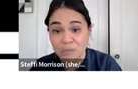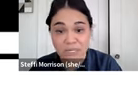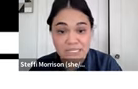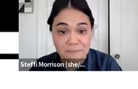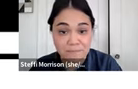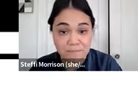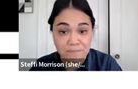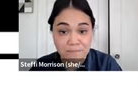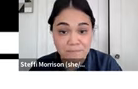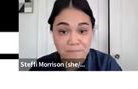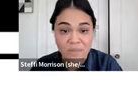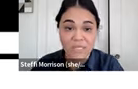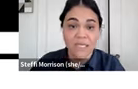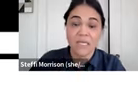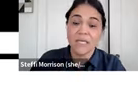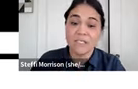and admission pricing.